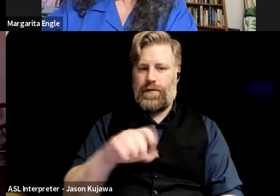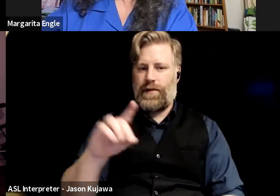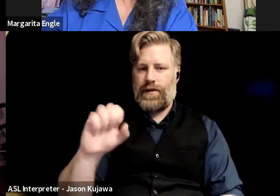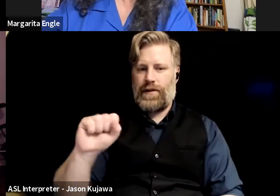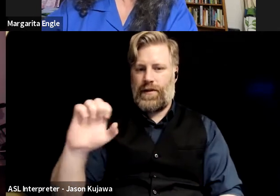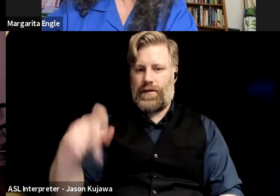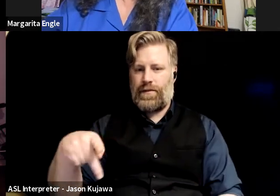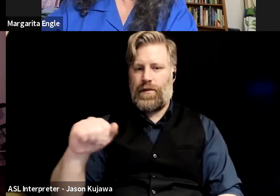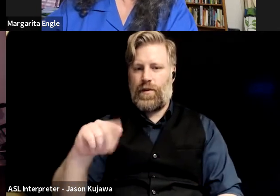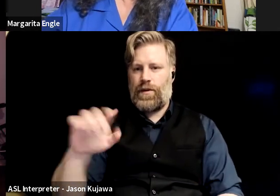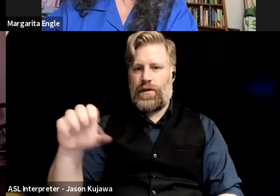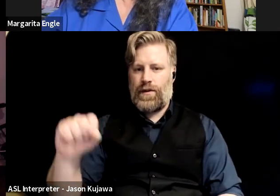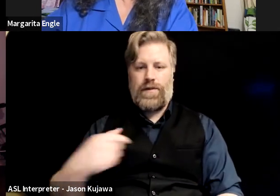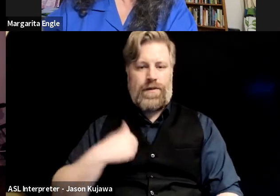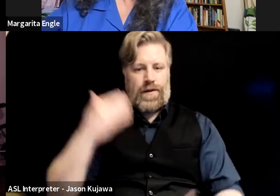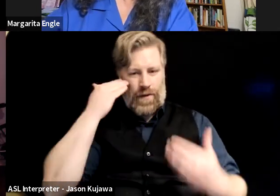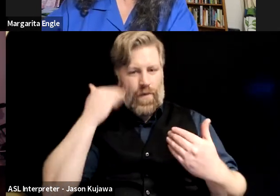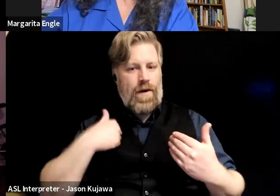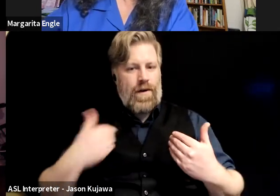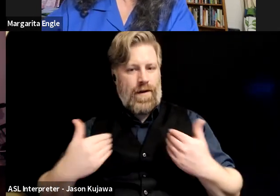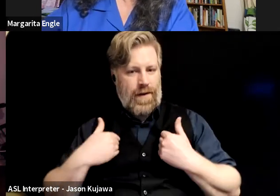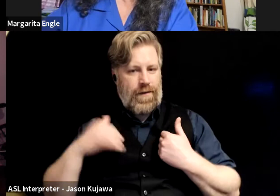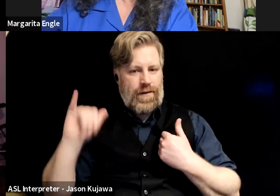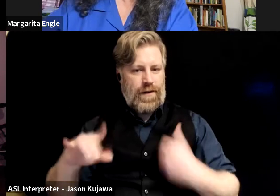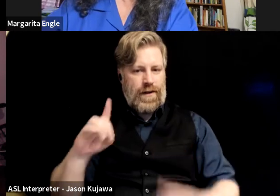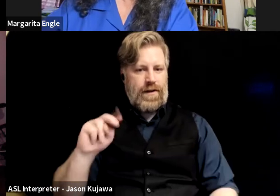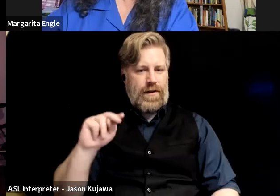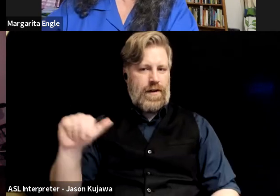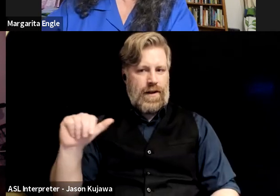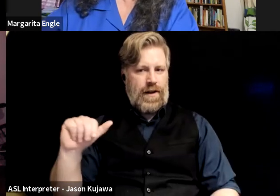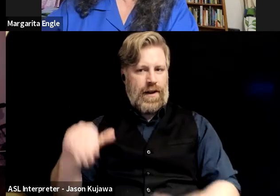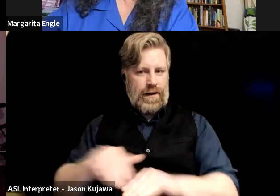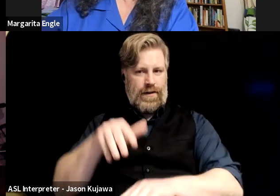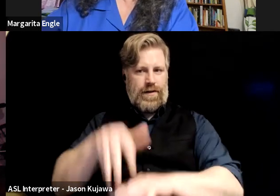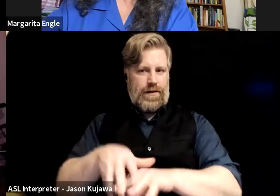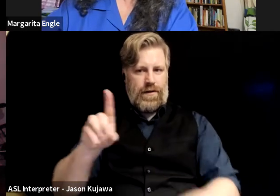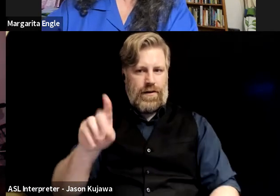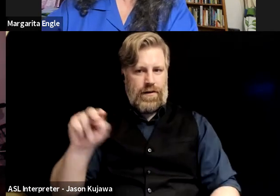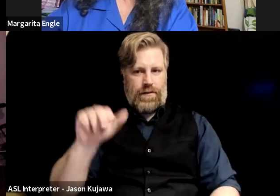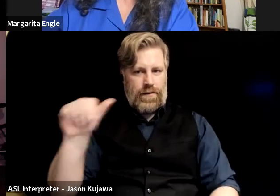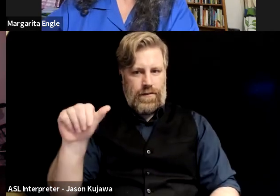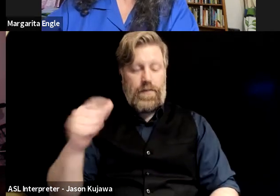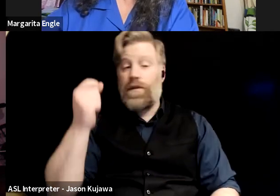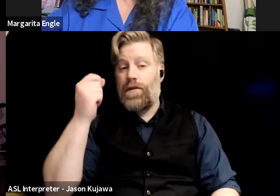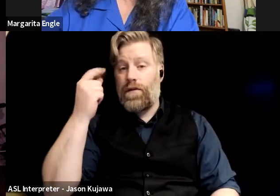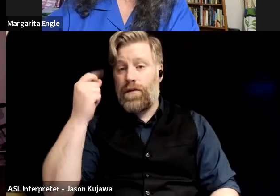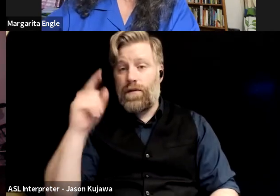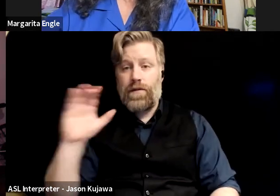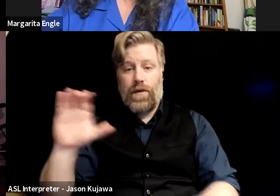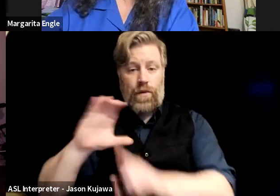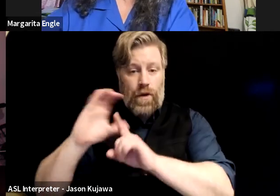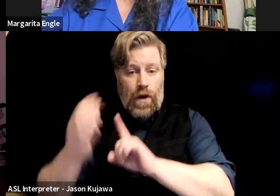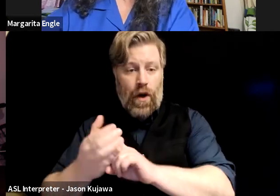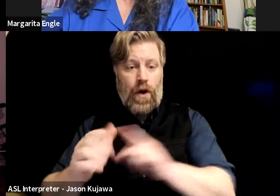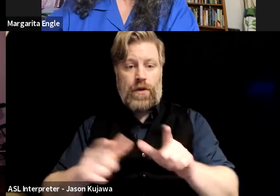I have Taino DNA. I know I have indigenous DNA, and even though the culture and language